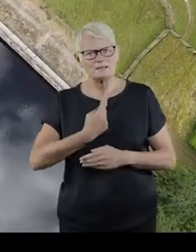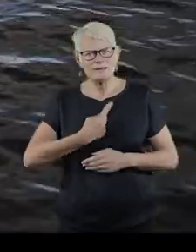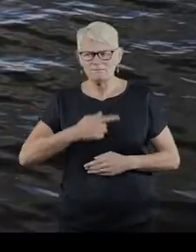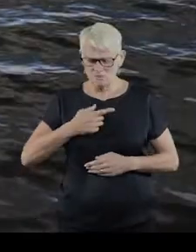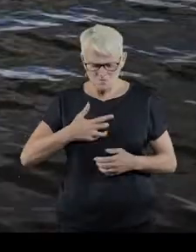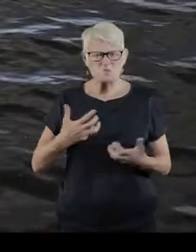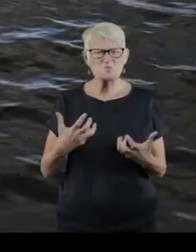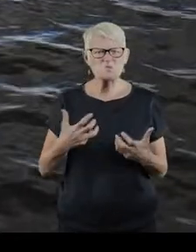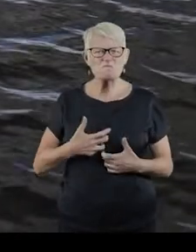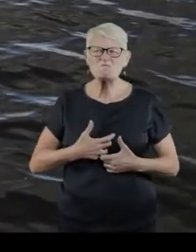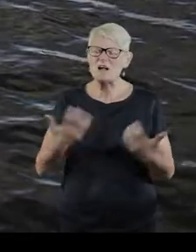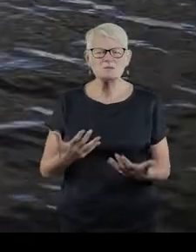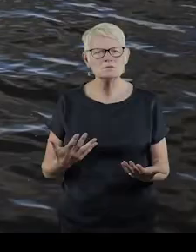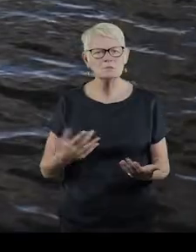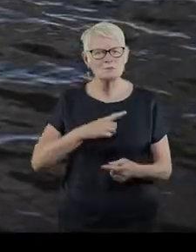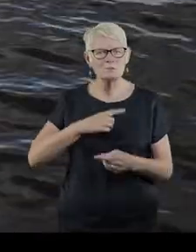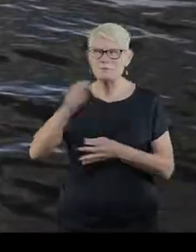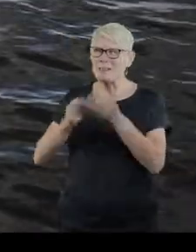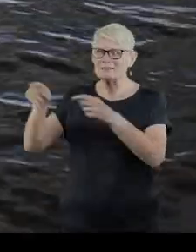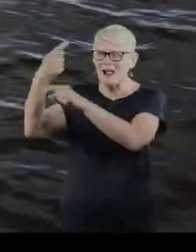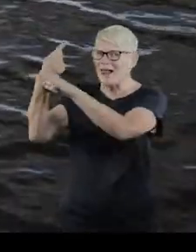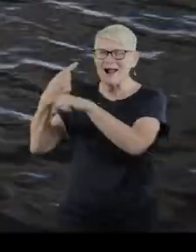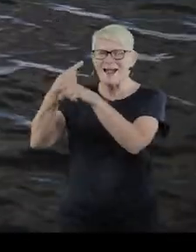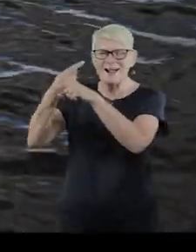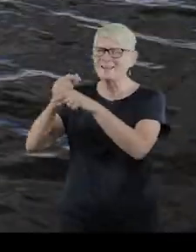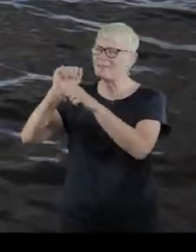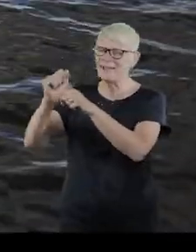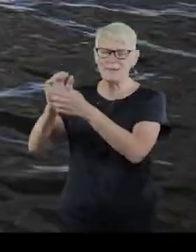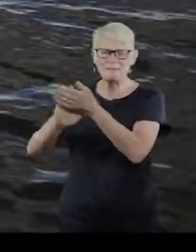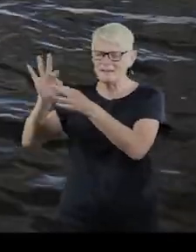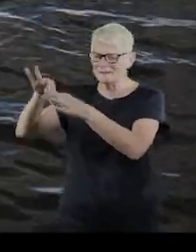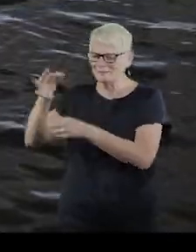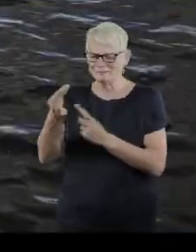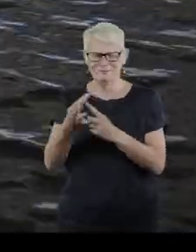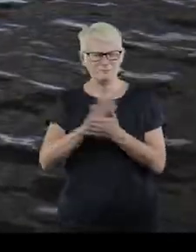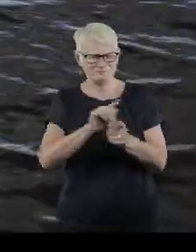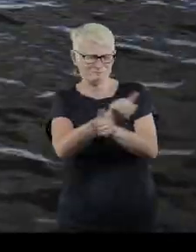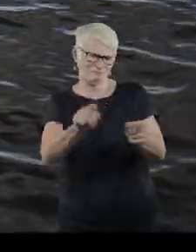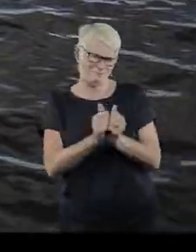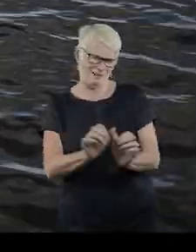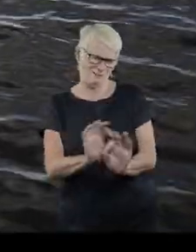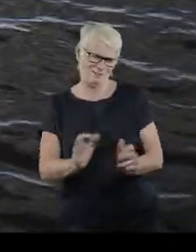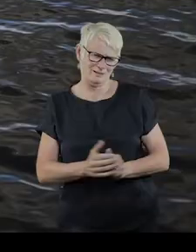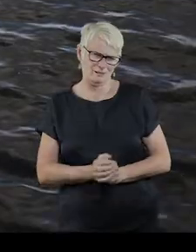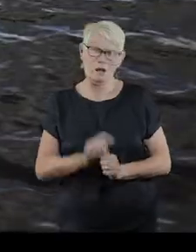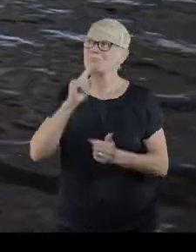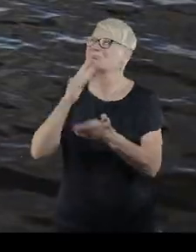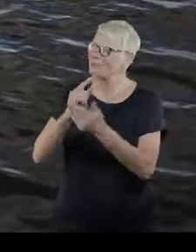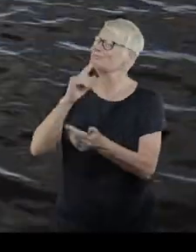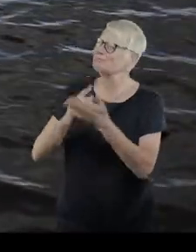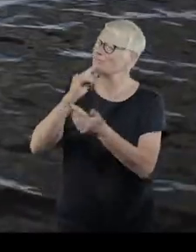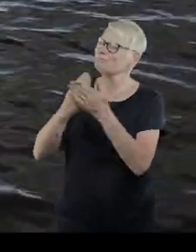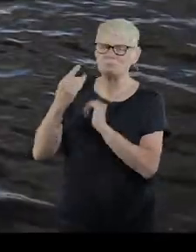rage? When the political rhetoric says you do not have value? Where have all the promises